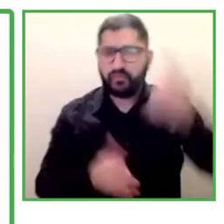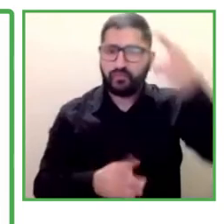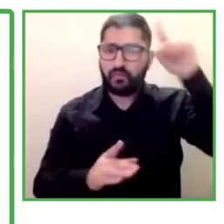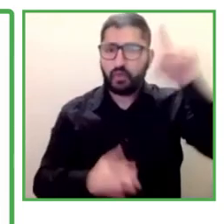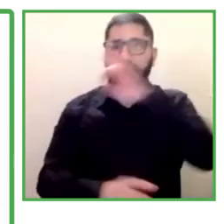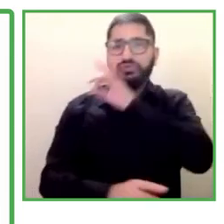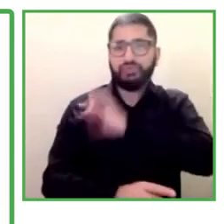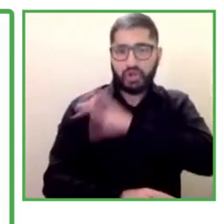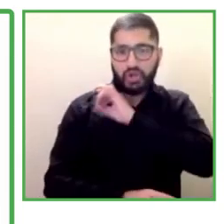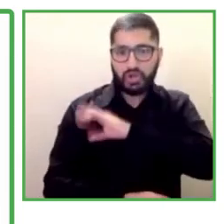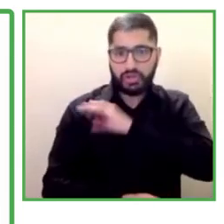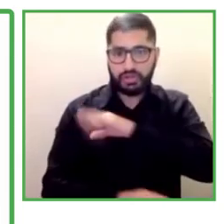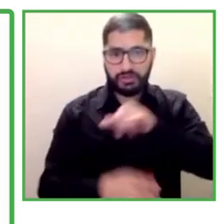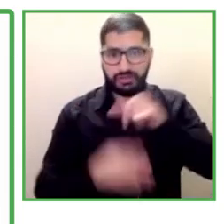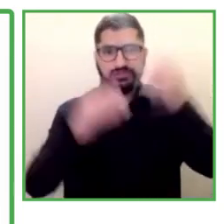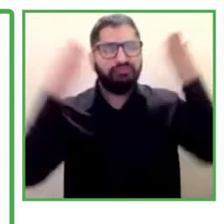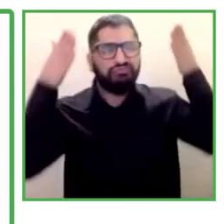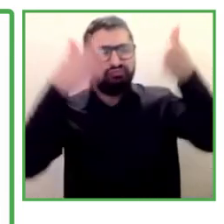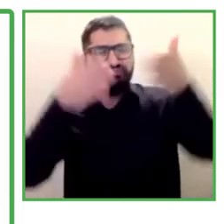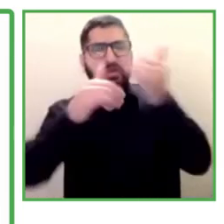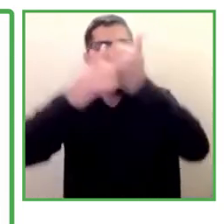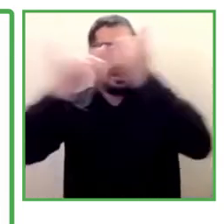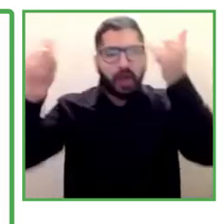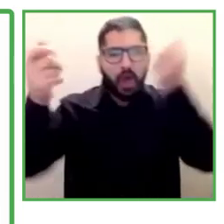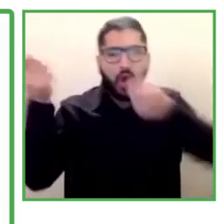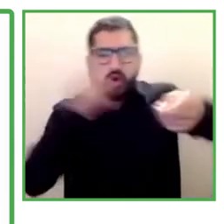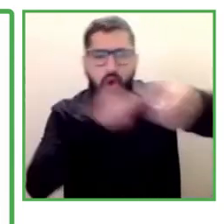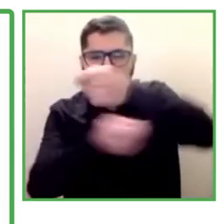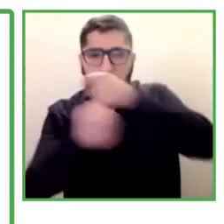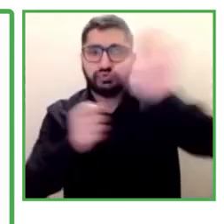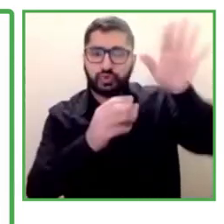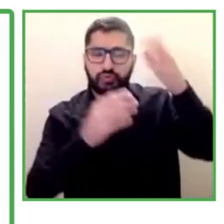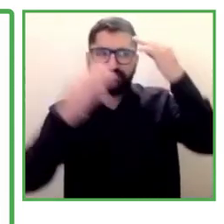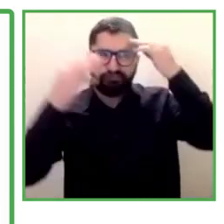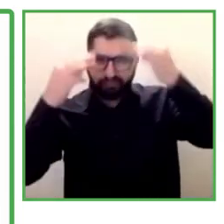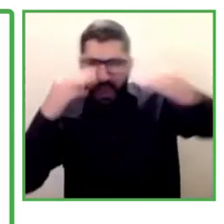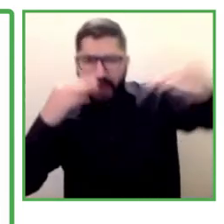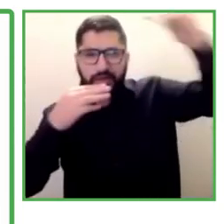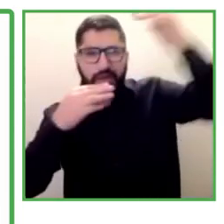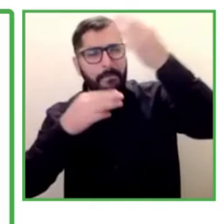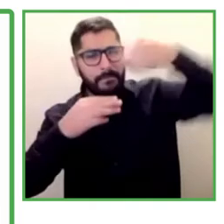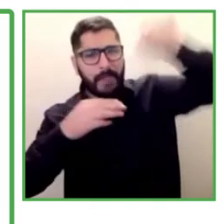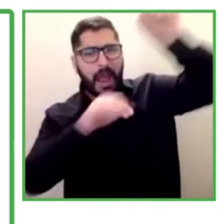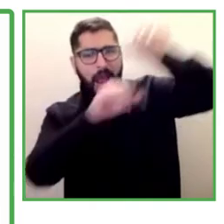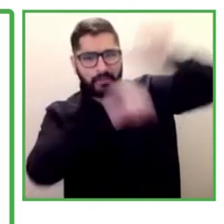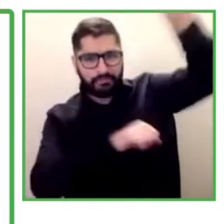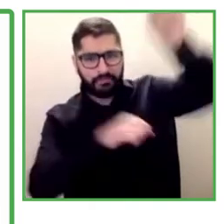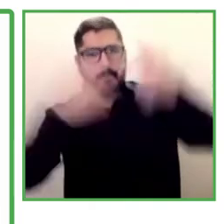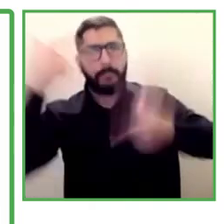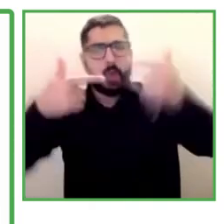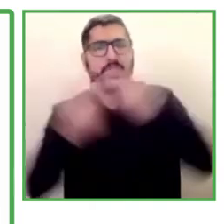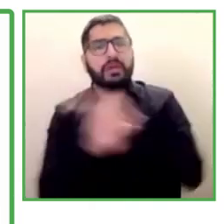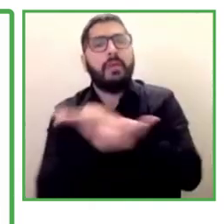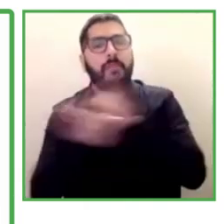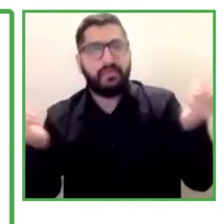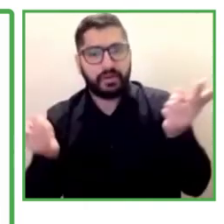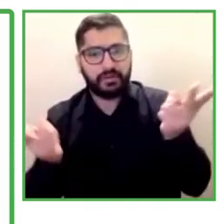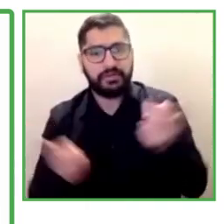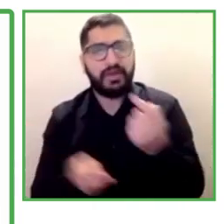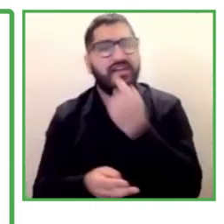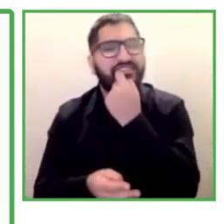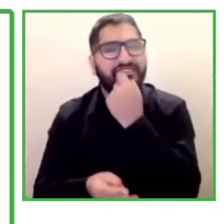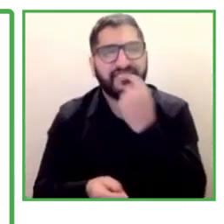Productividad Chile. She's an engineer, she's an ontology coach, and she has a lot of experience